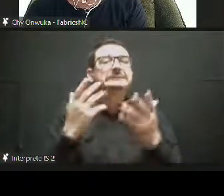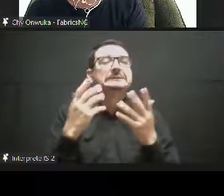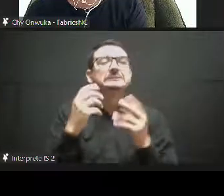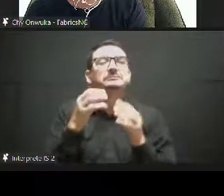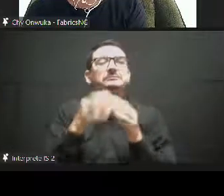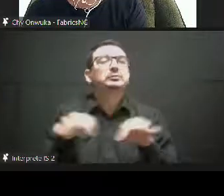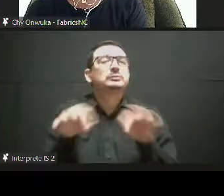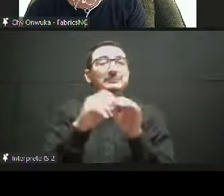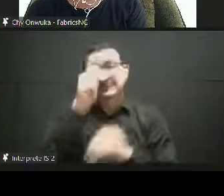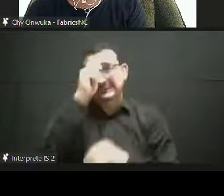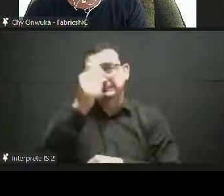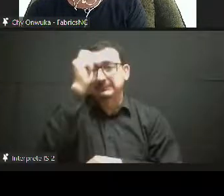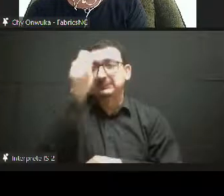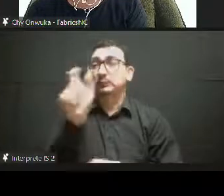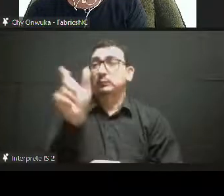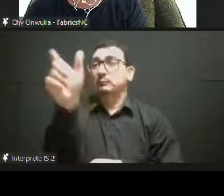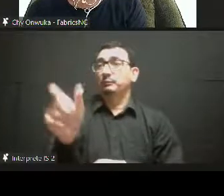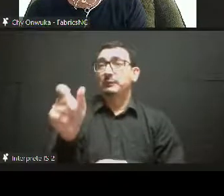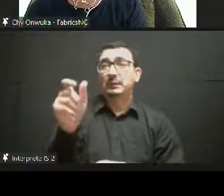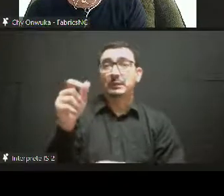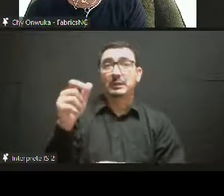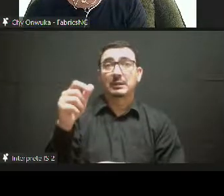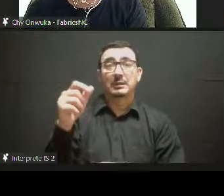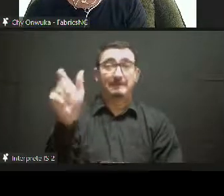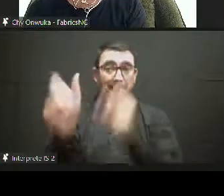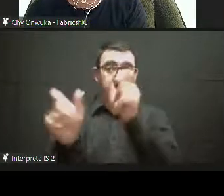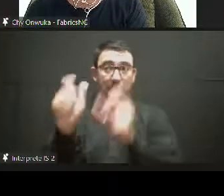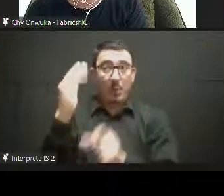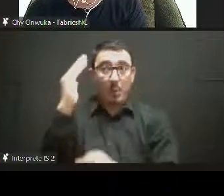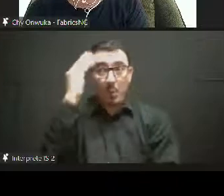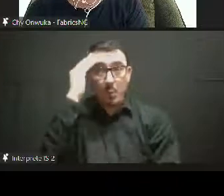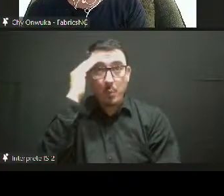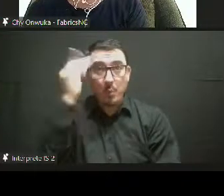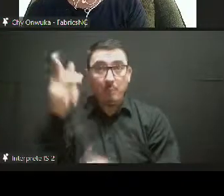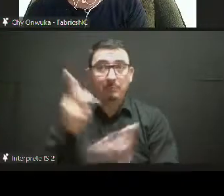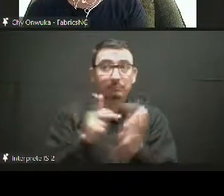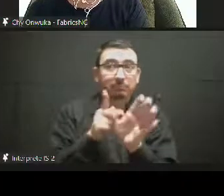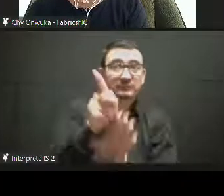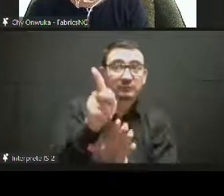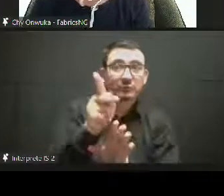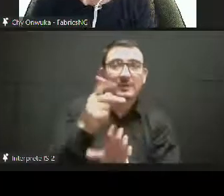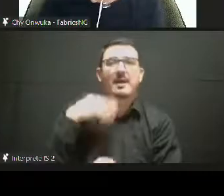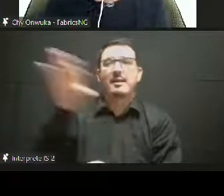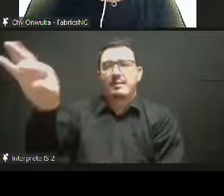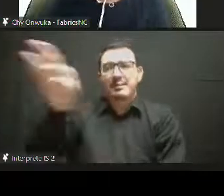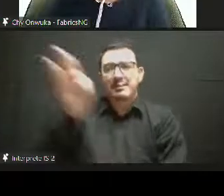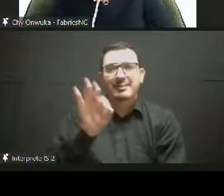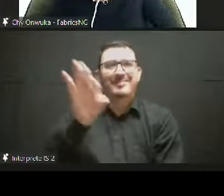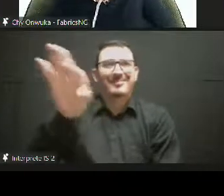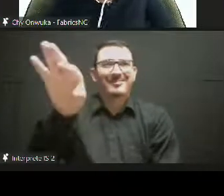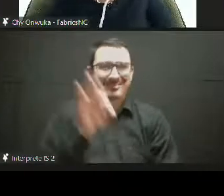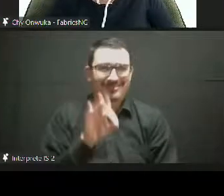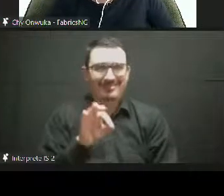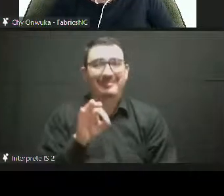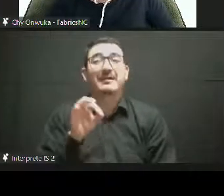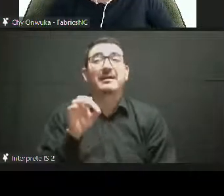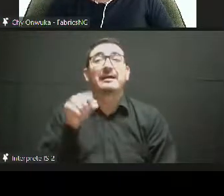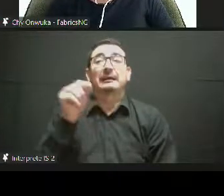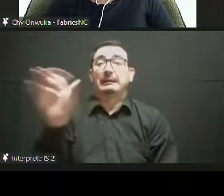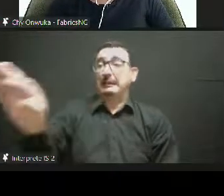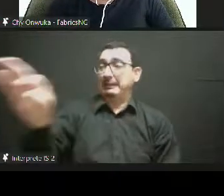African culture and creative industries is part of the strategy. You've given me a great,